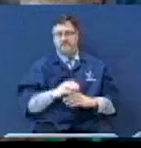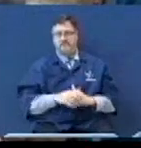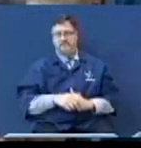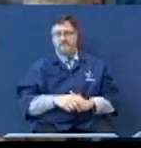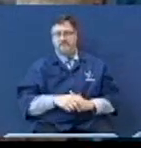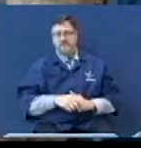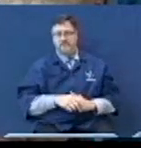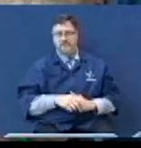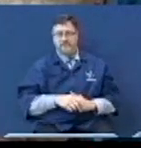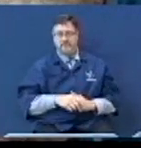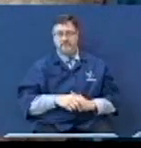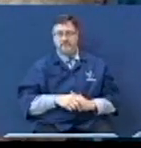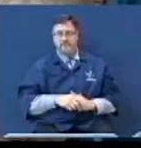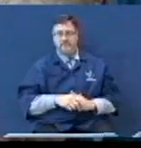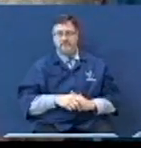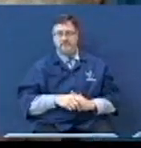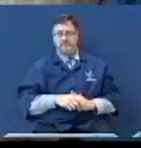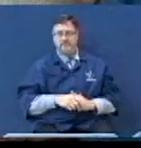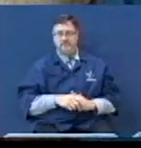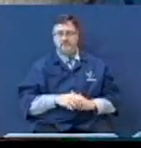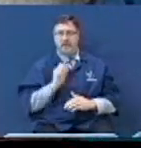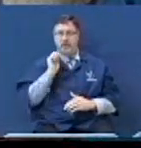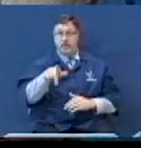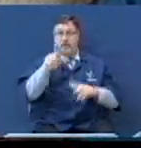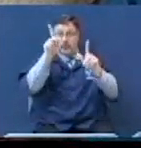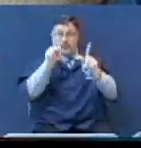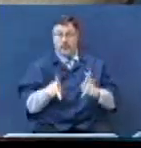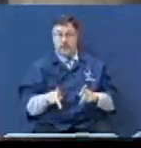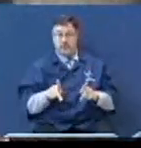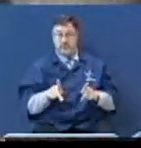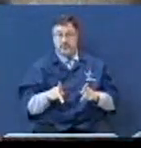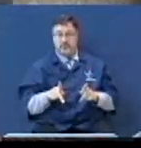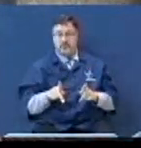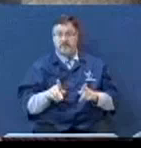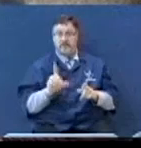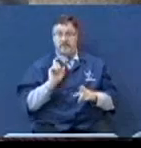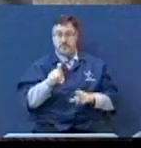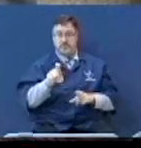And by the way, you're the one that ought to have been humiliated.